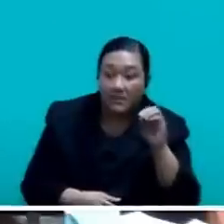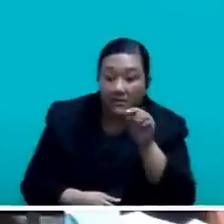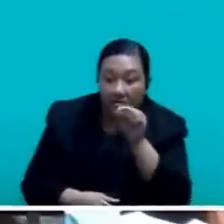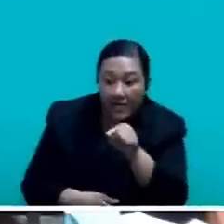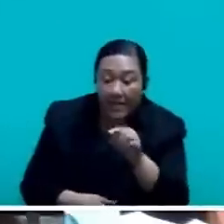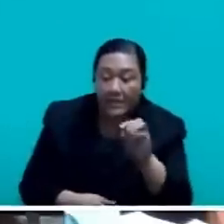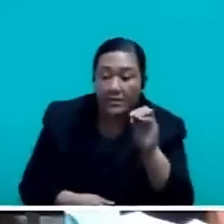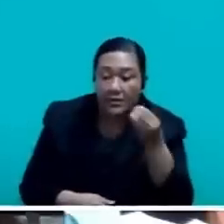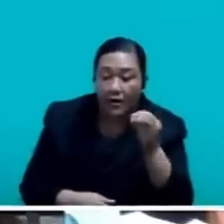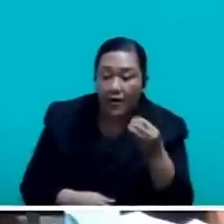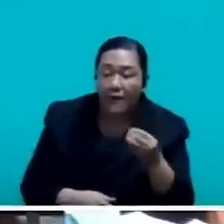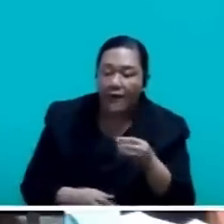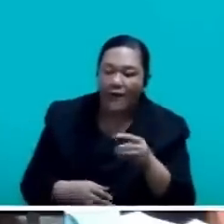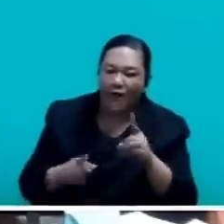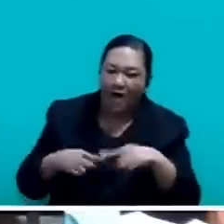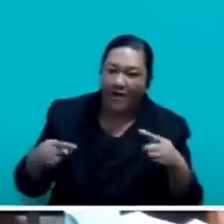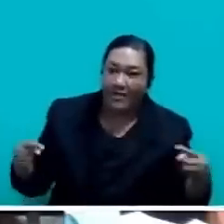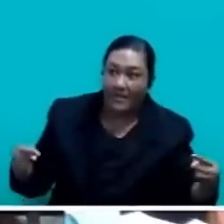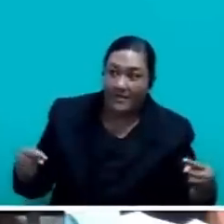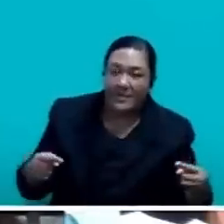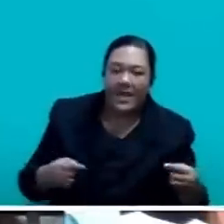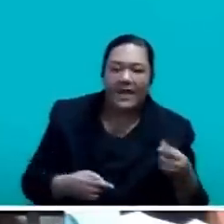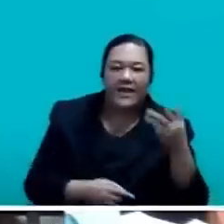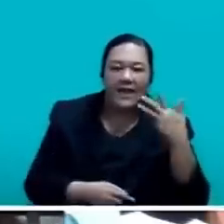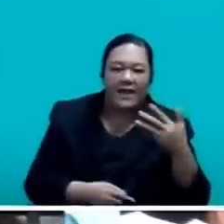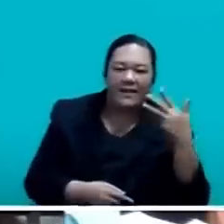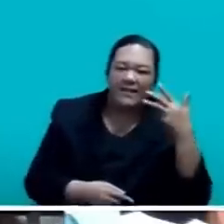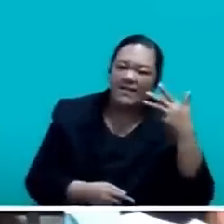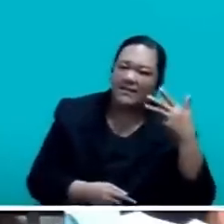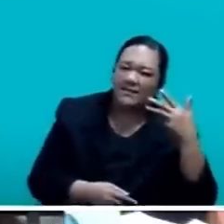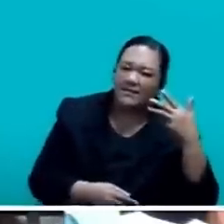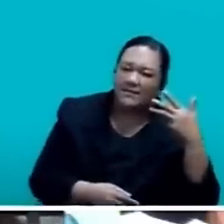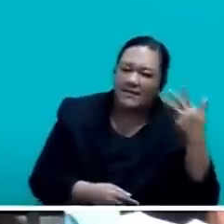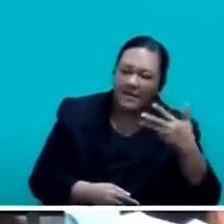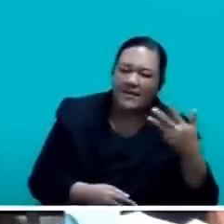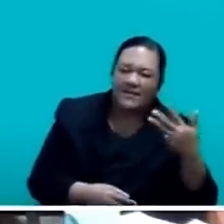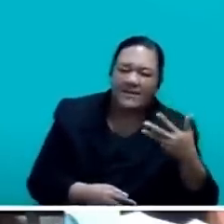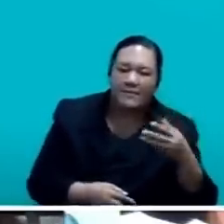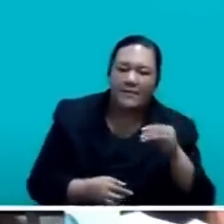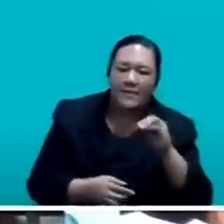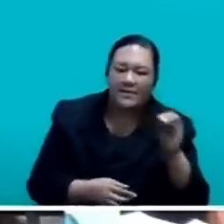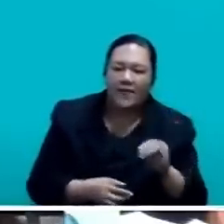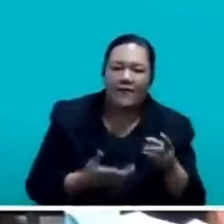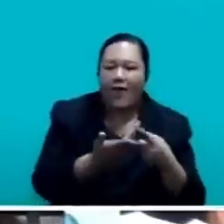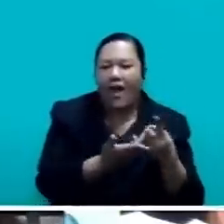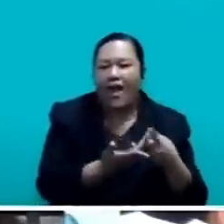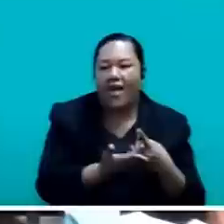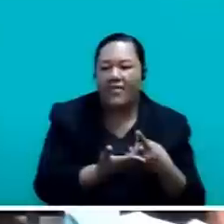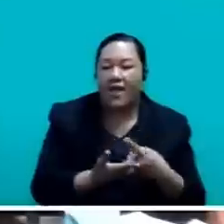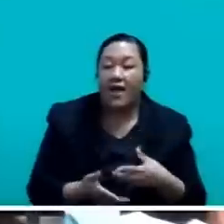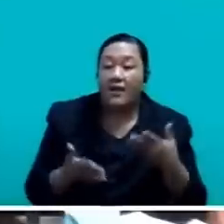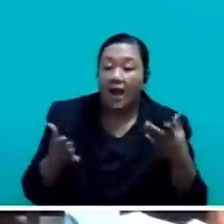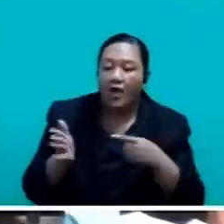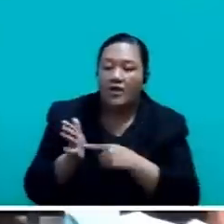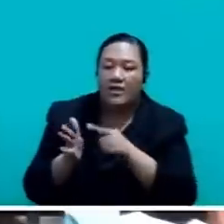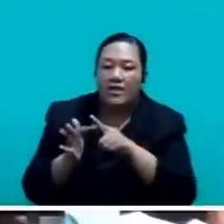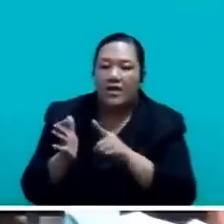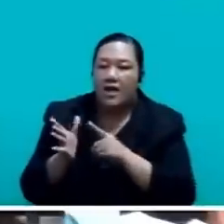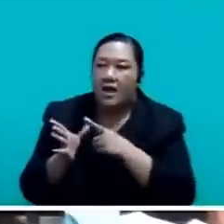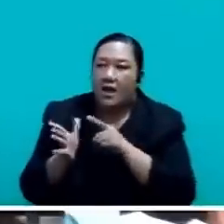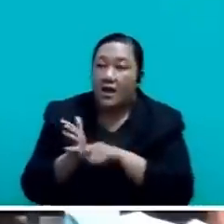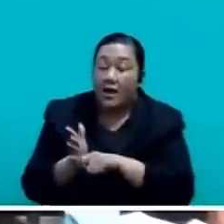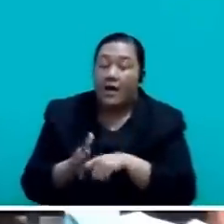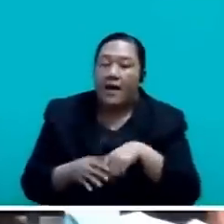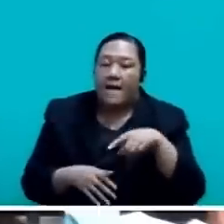9% and 15% on other items. We now will have only two-tier program, which will only have an